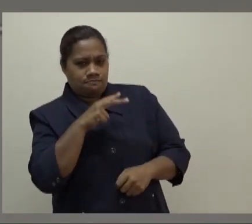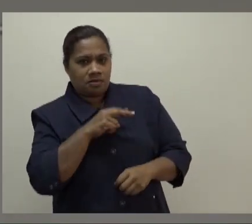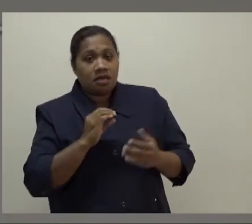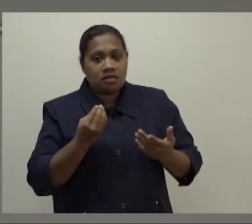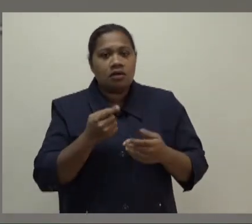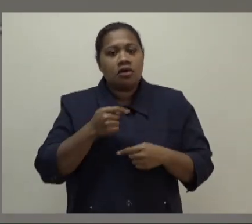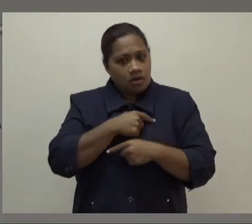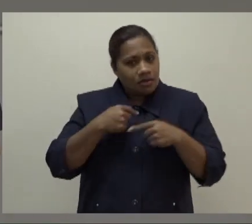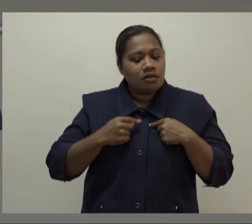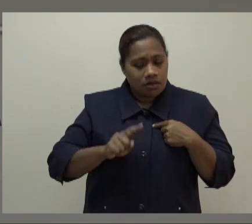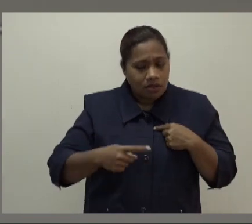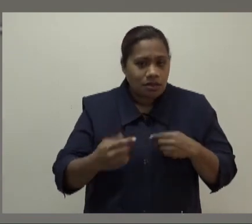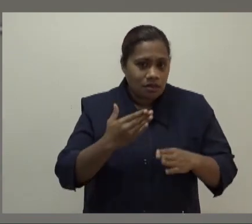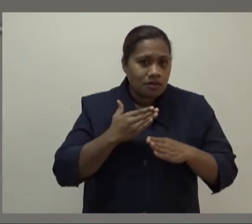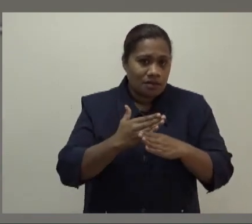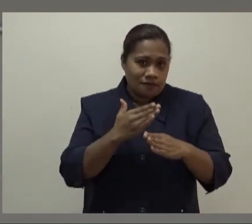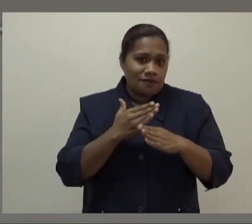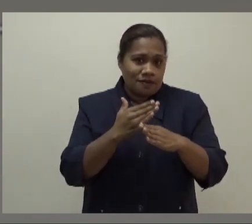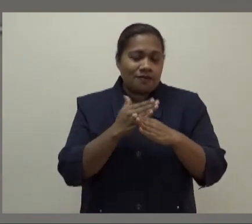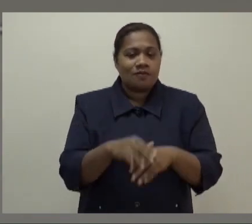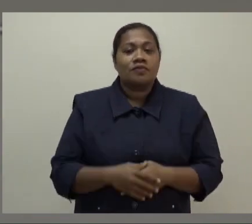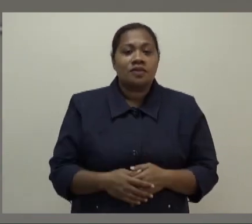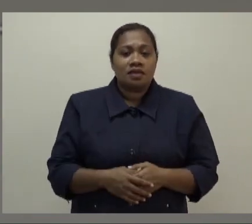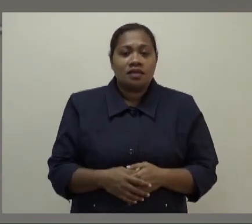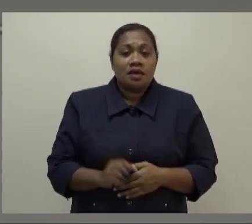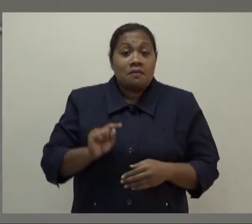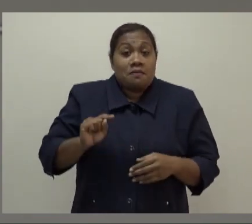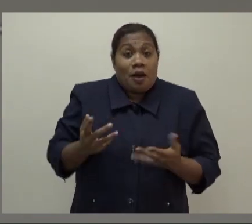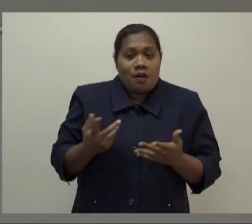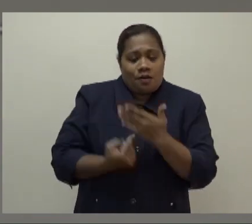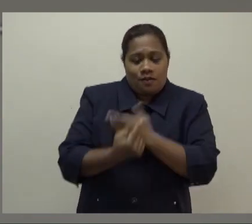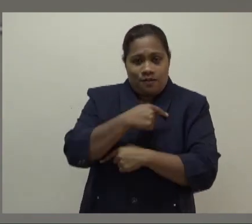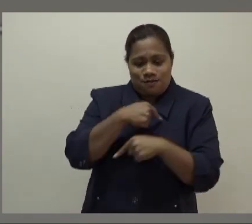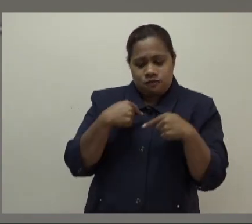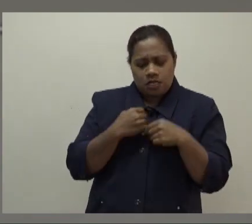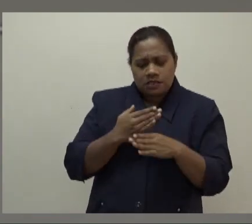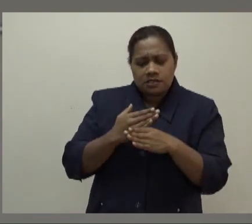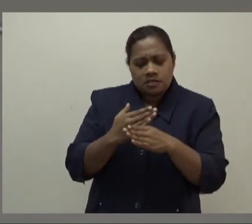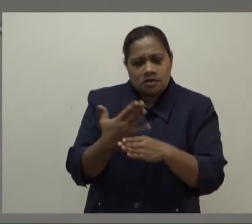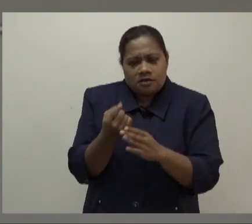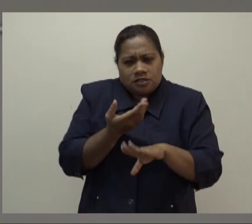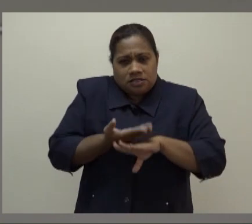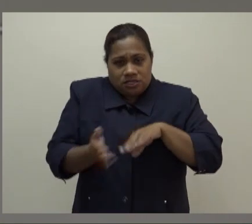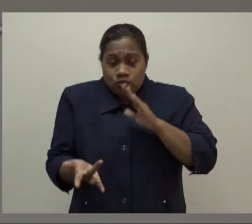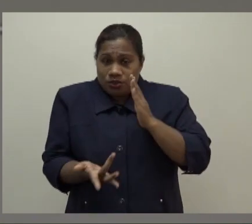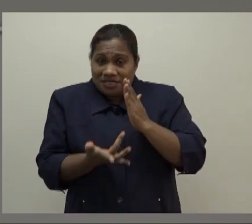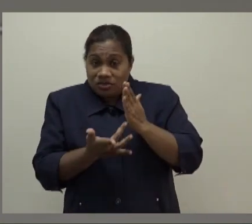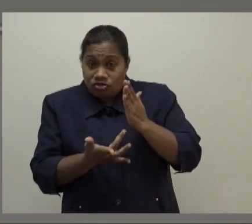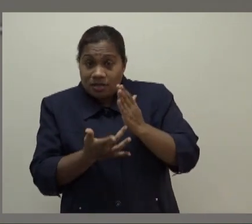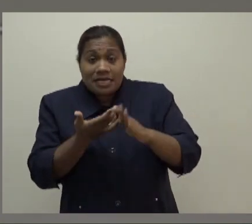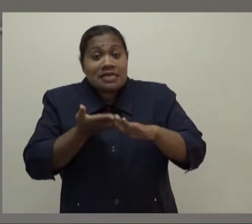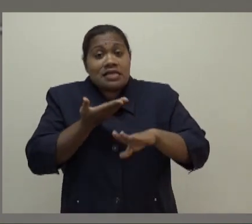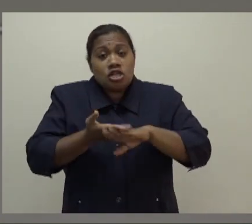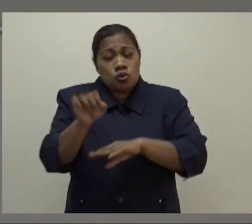continue to do that. And the beauty of things is that we're working with acquiring new technology. The new vehicles that we're